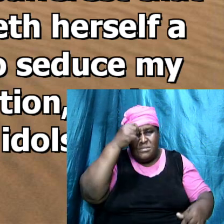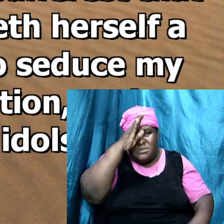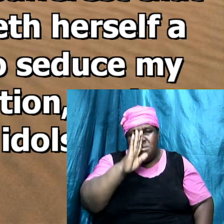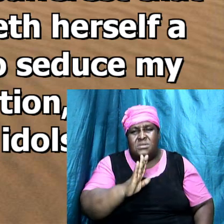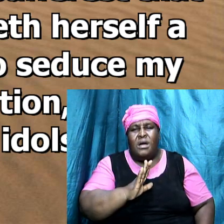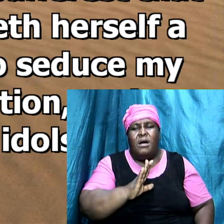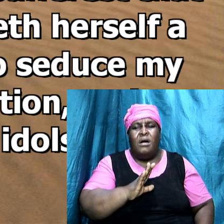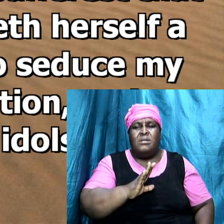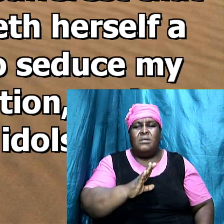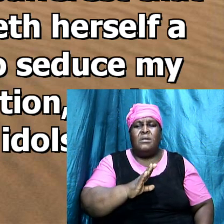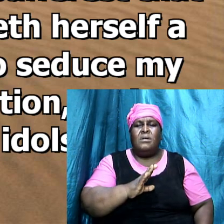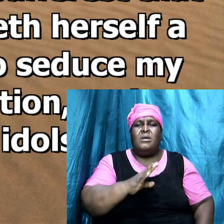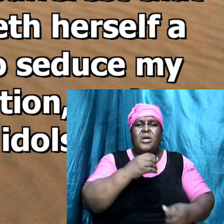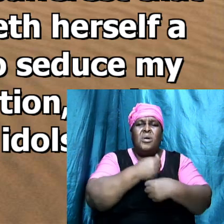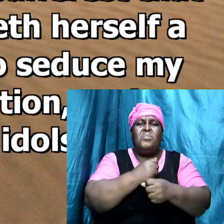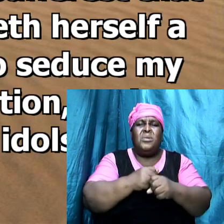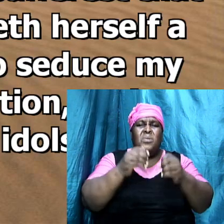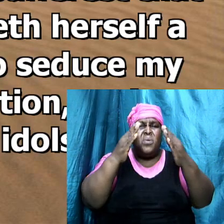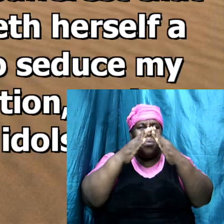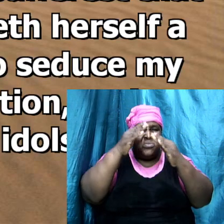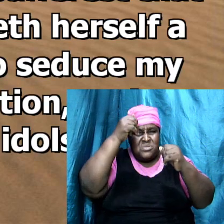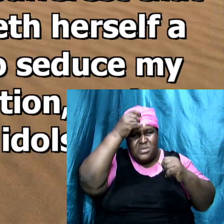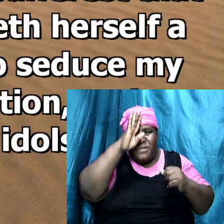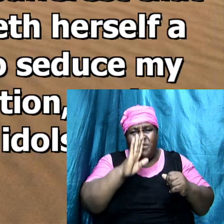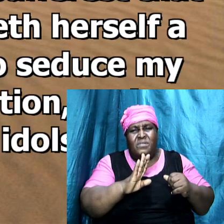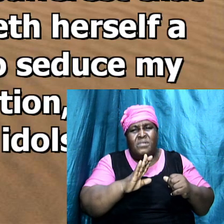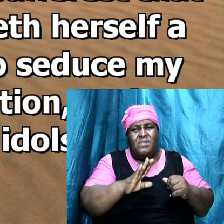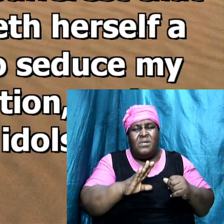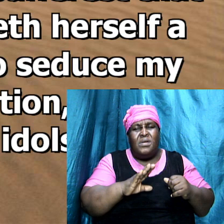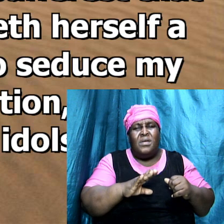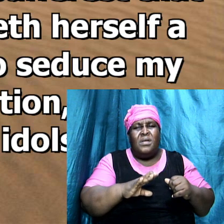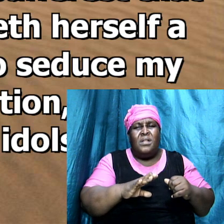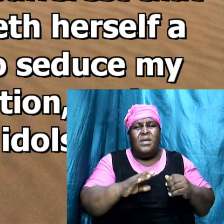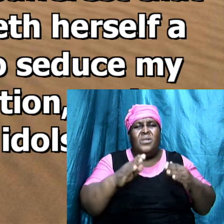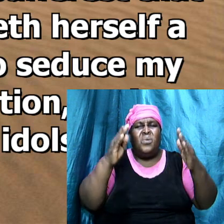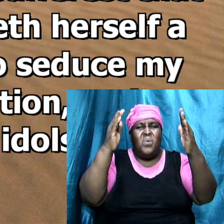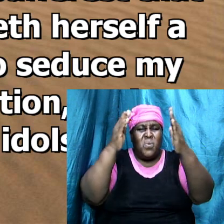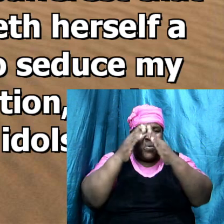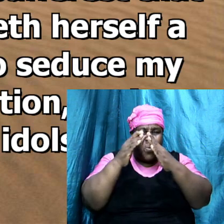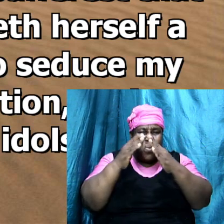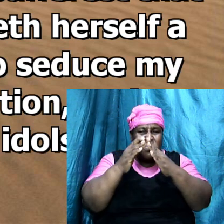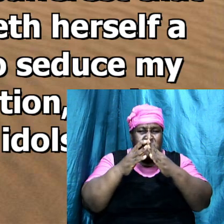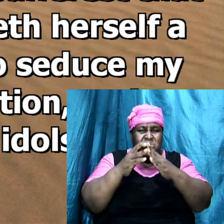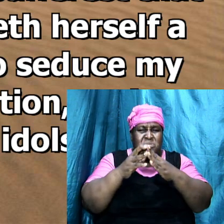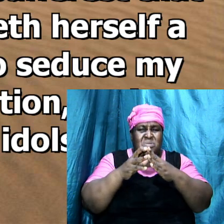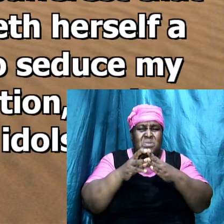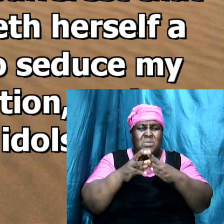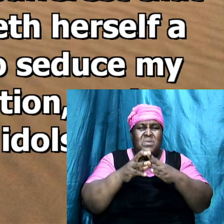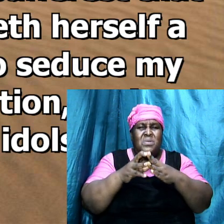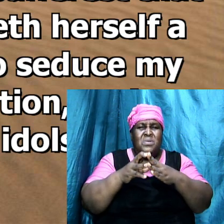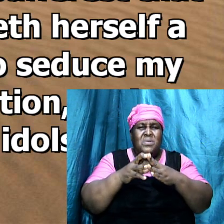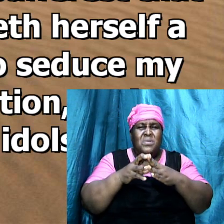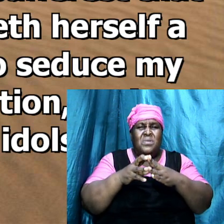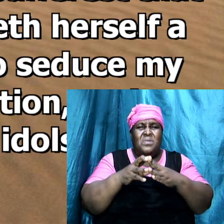make the house of God come like the house of of stench